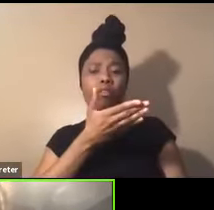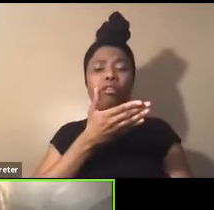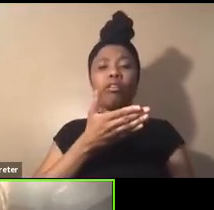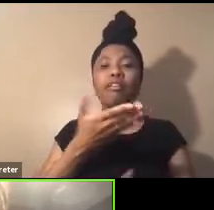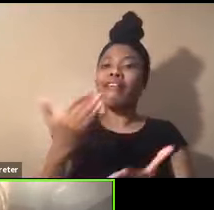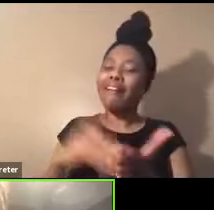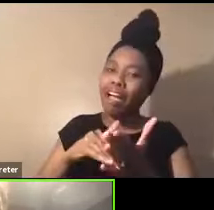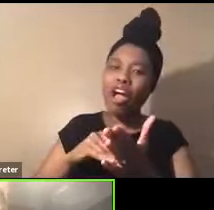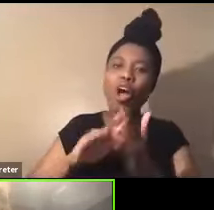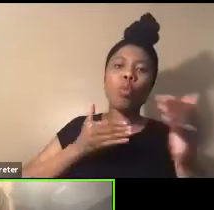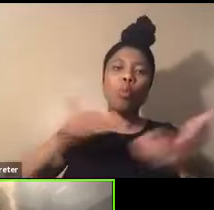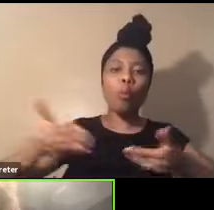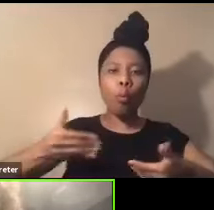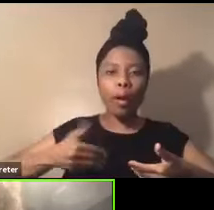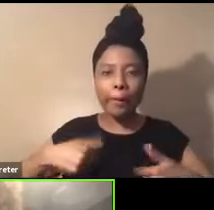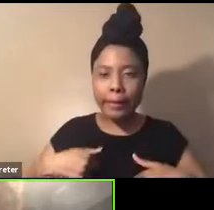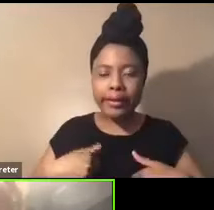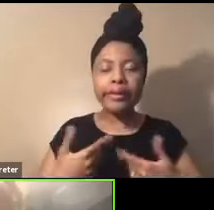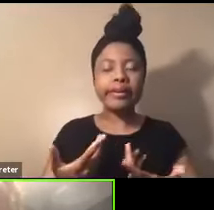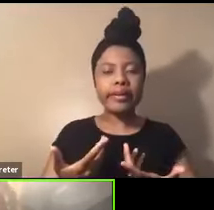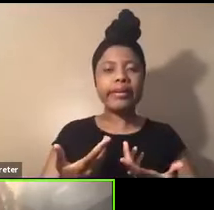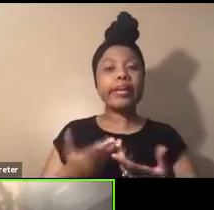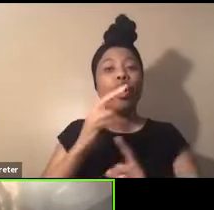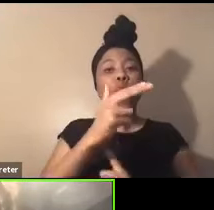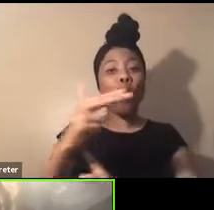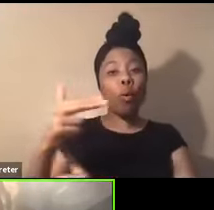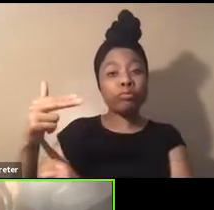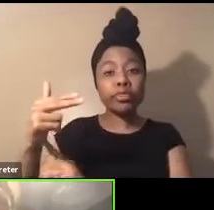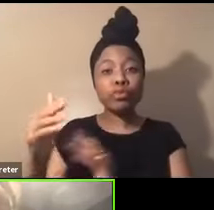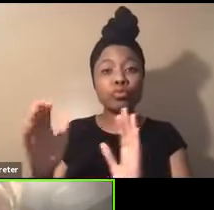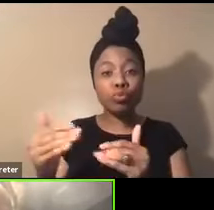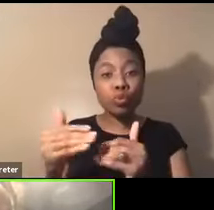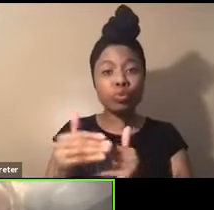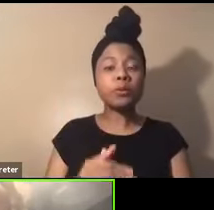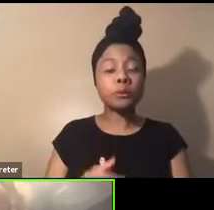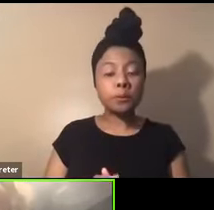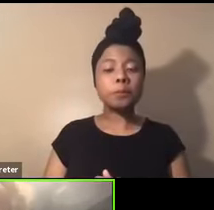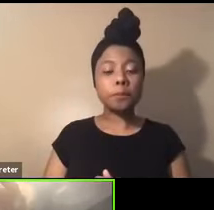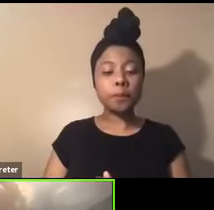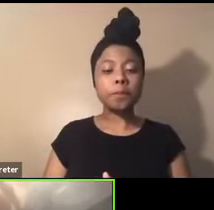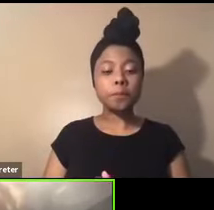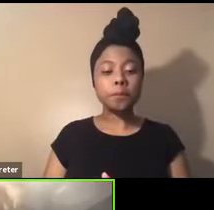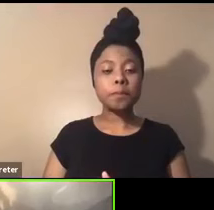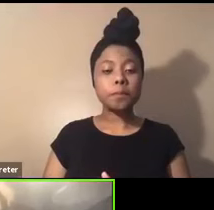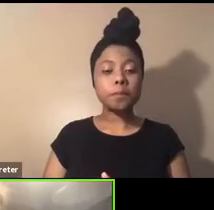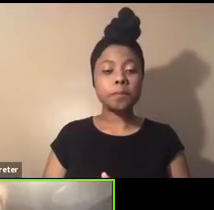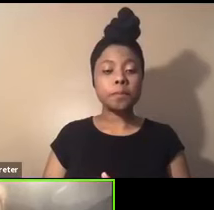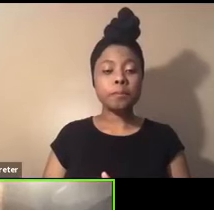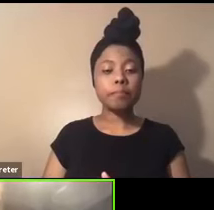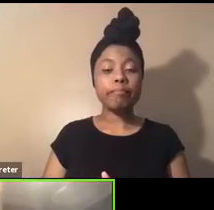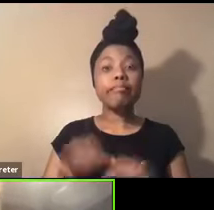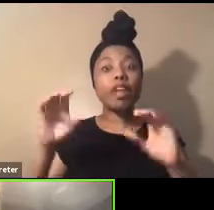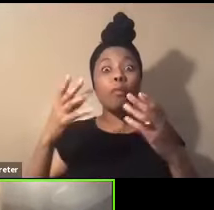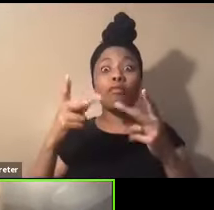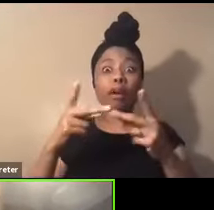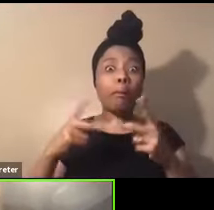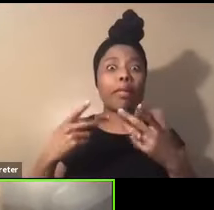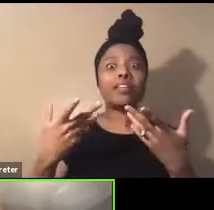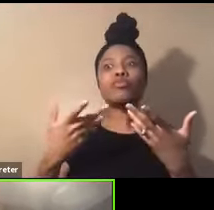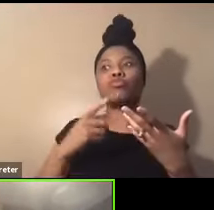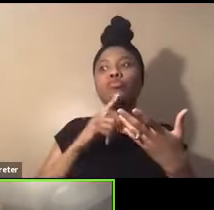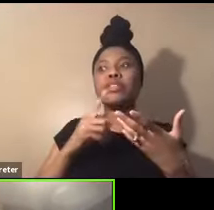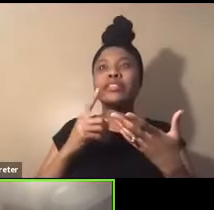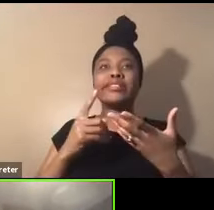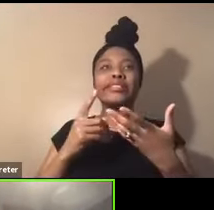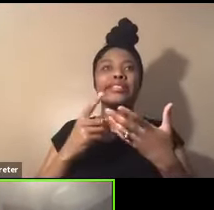opened up their door, their, their hotel room and, um, you know, they give you a place to stay a place, a